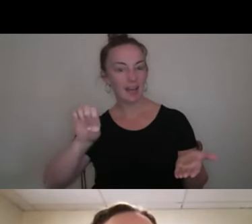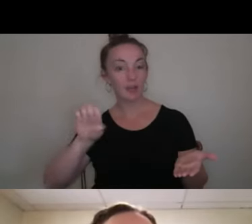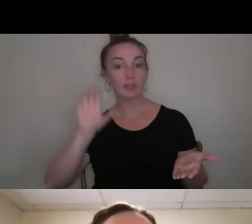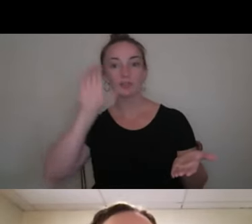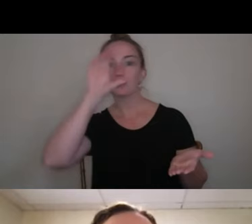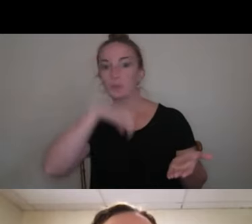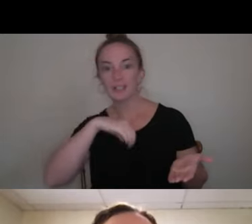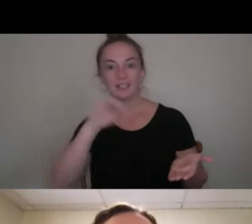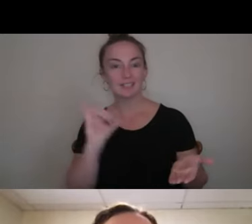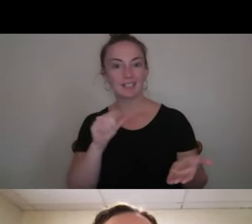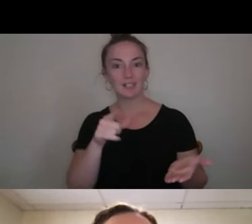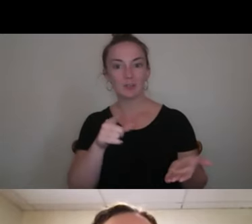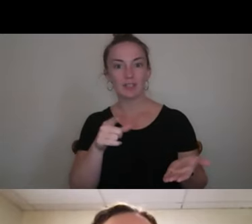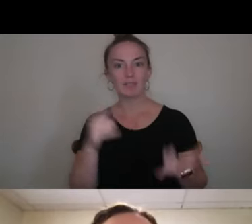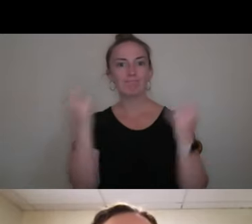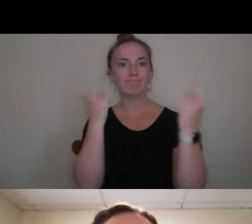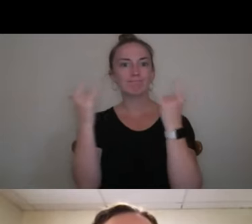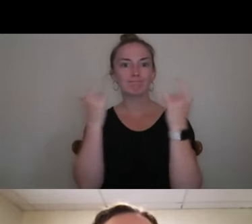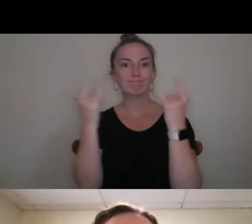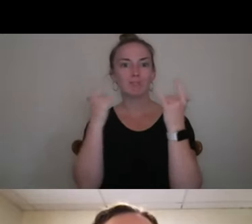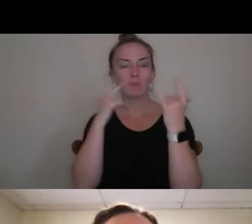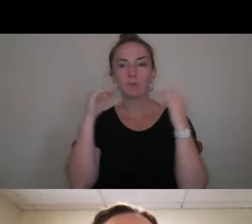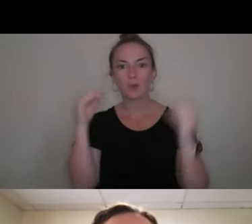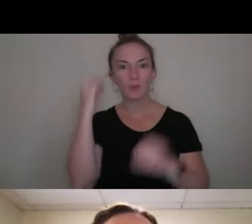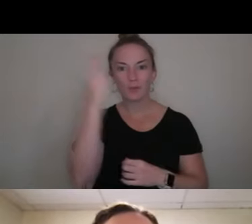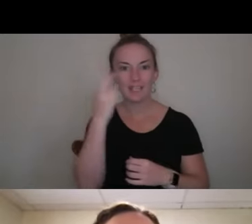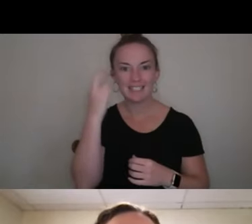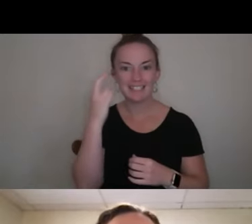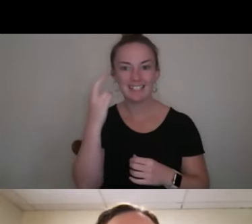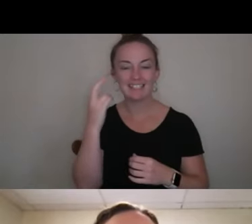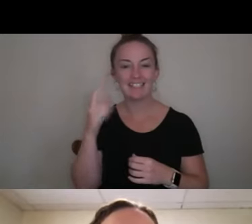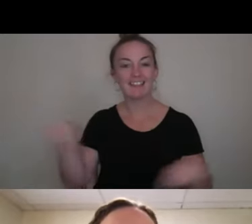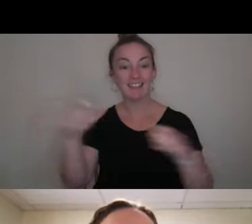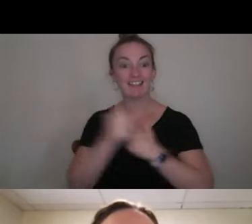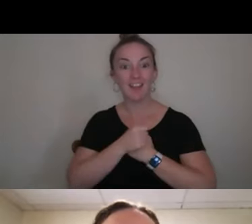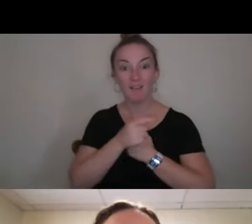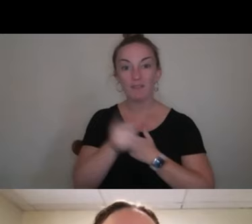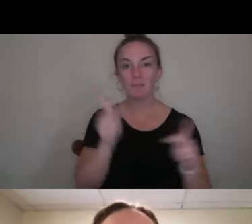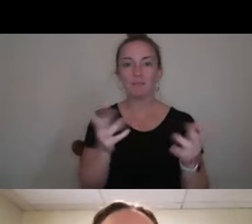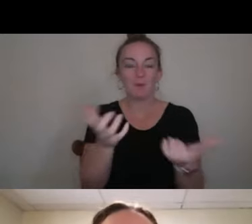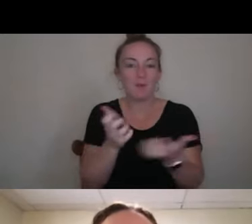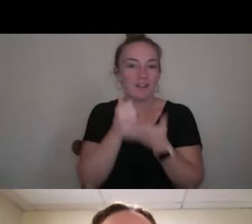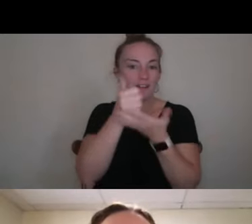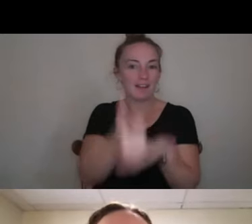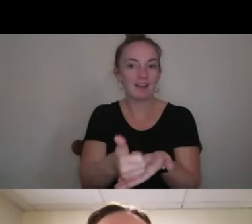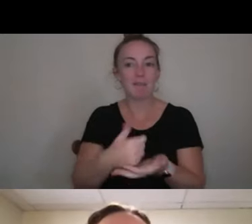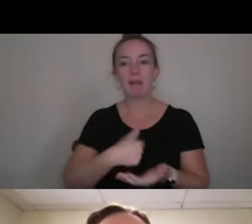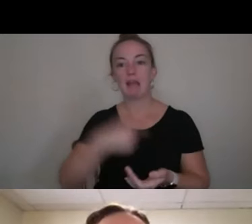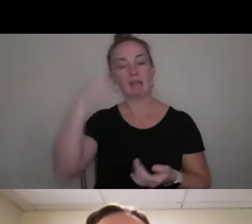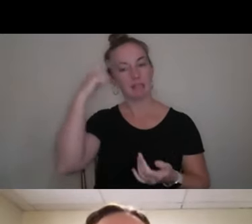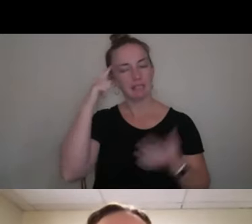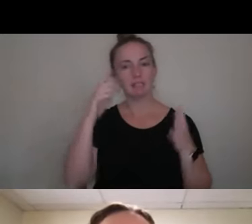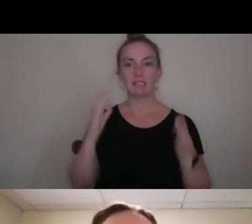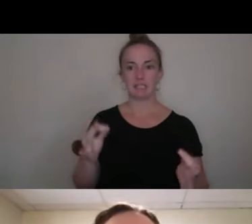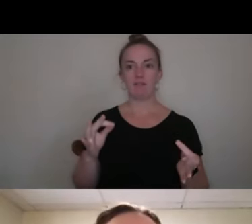Like you're just like loved for no reason. You're just loved and like people just want to help you. And like, I think definitely